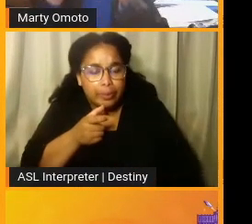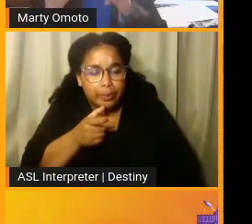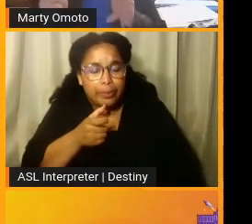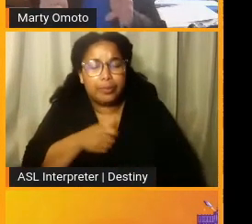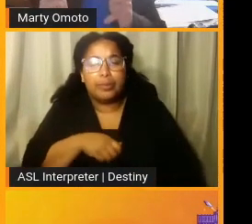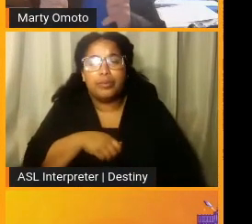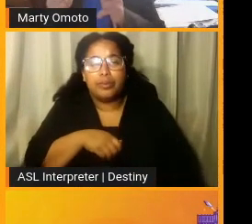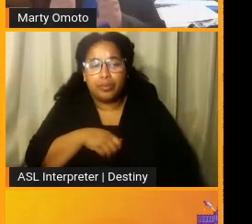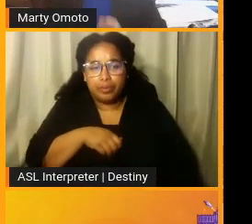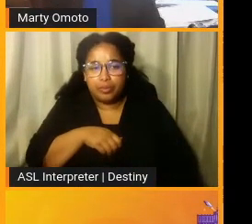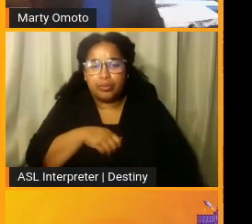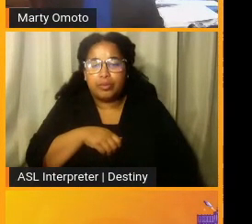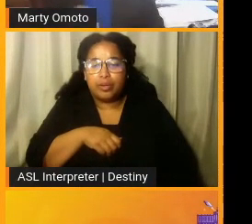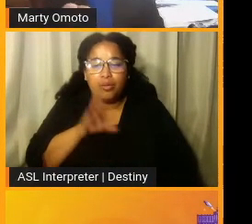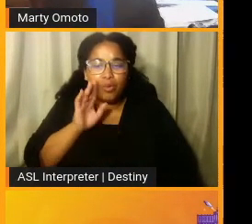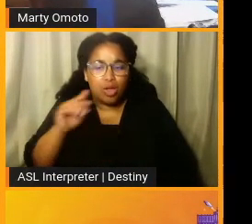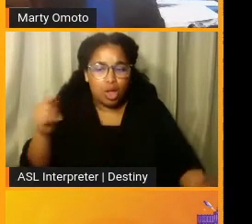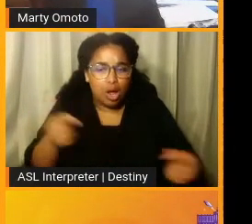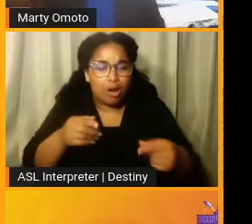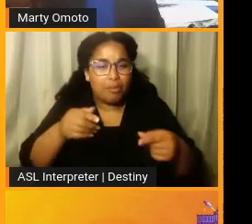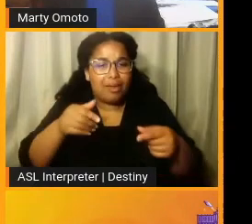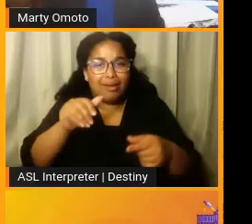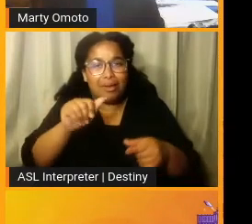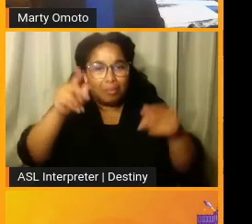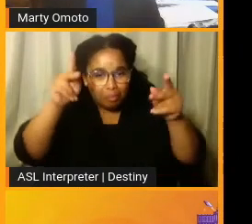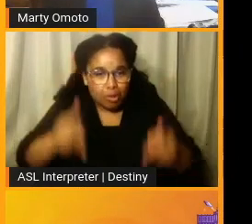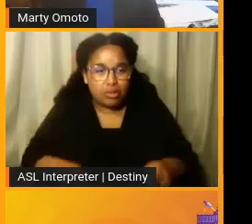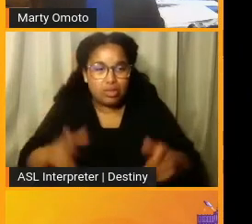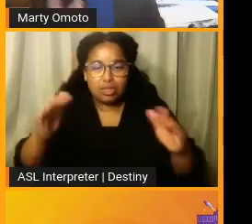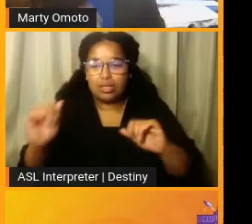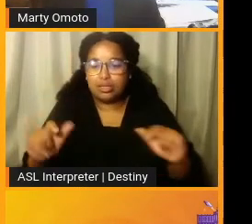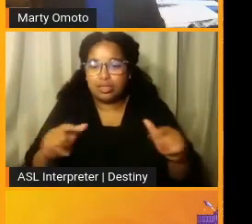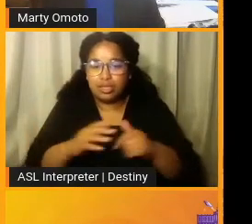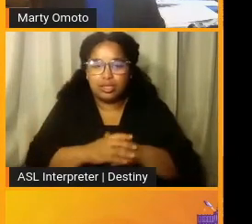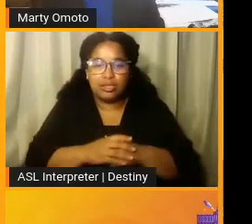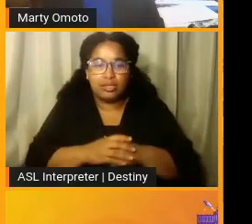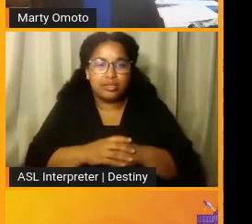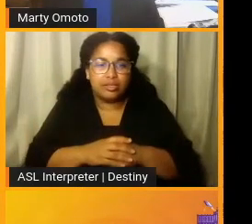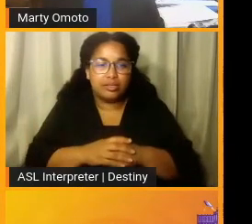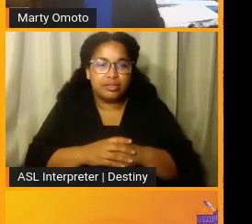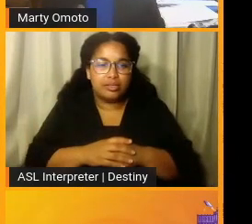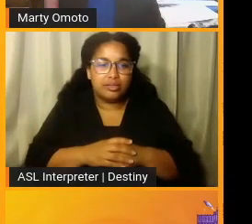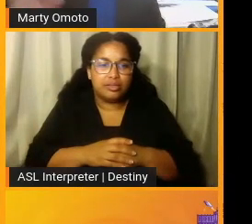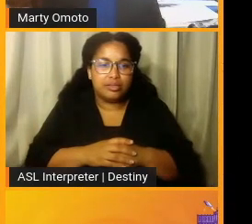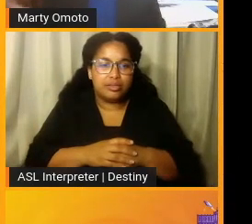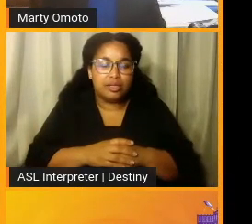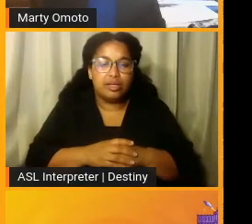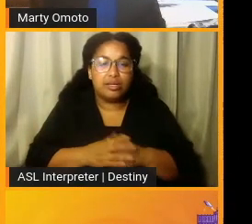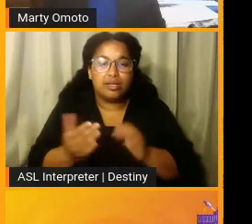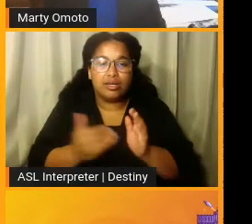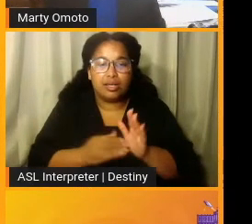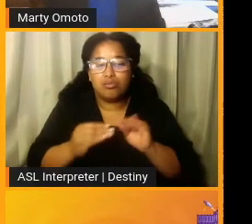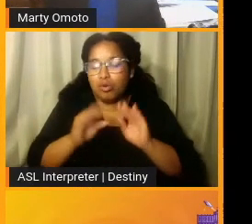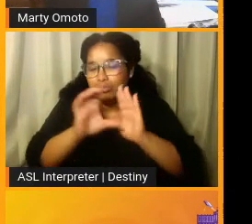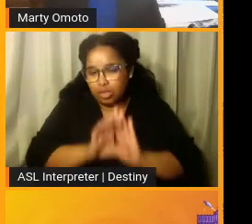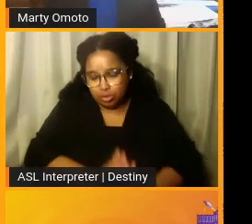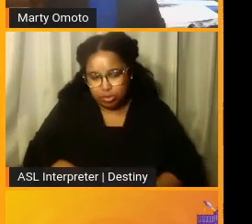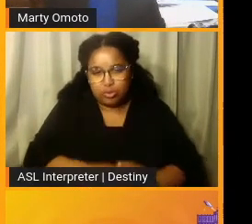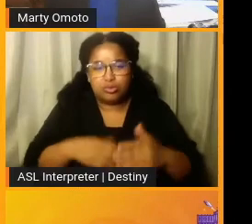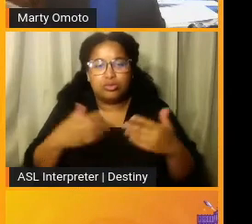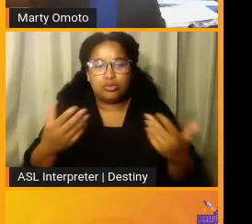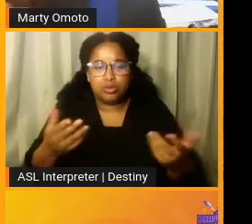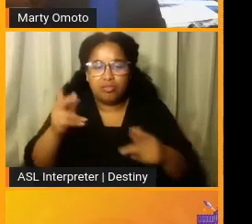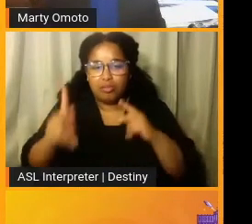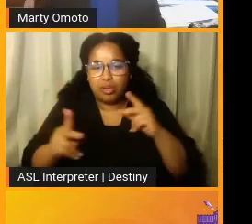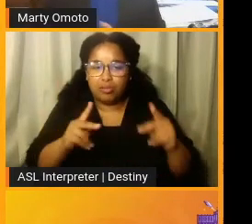a person. And go ahead. Next slide. I'm sorry. And again, these are more pictures of, of